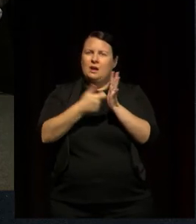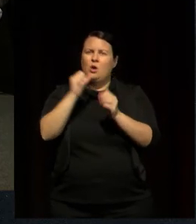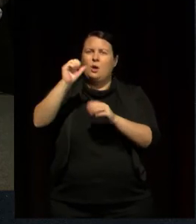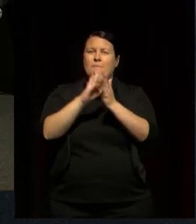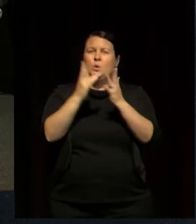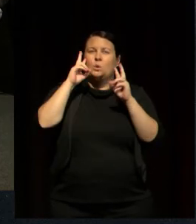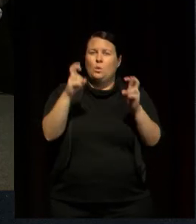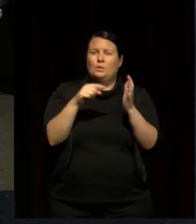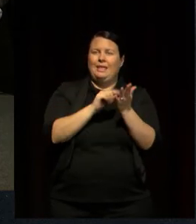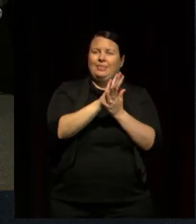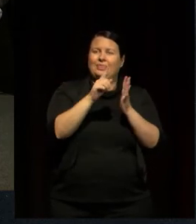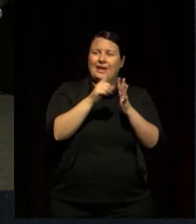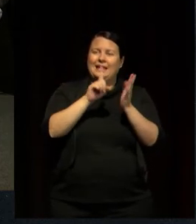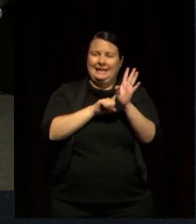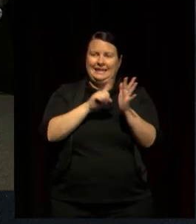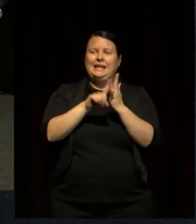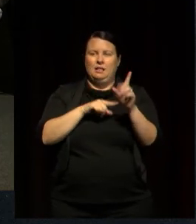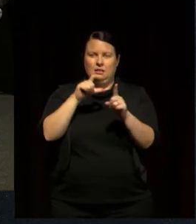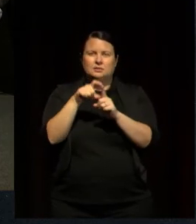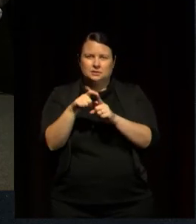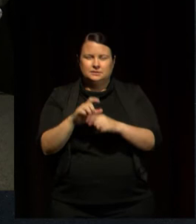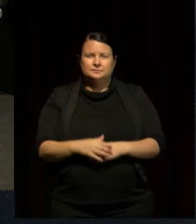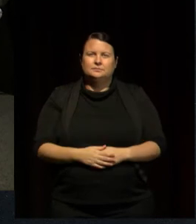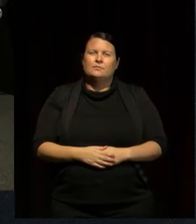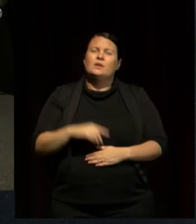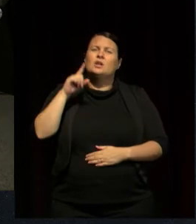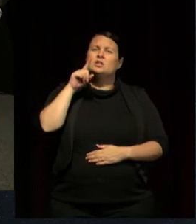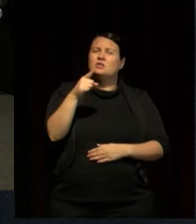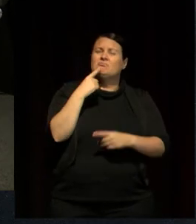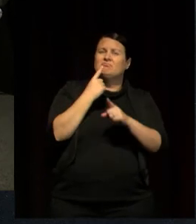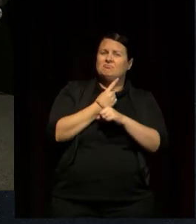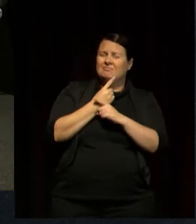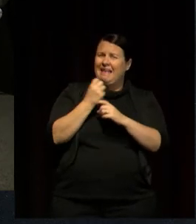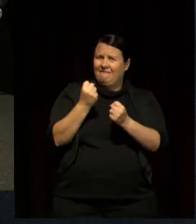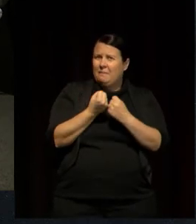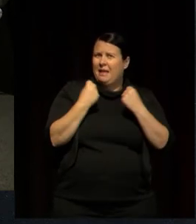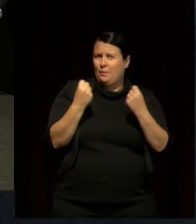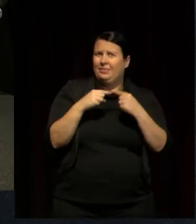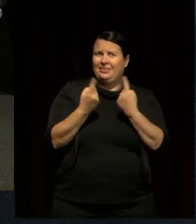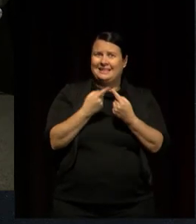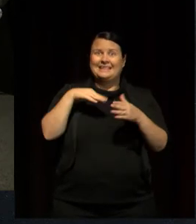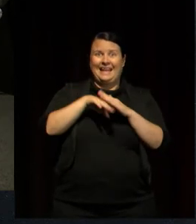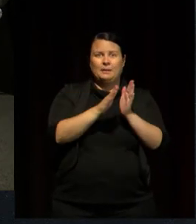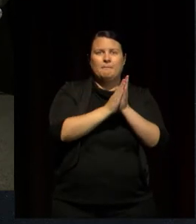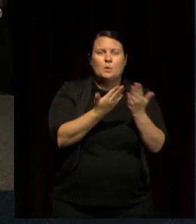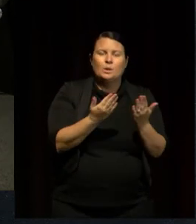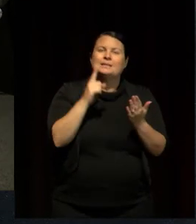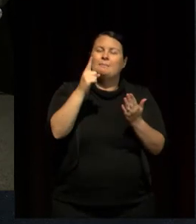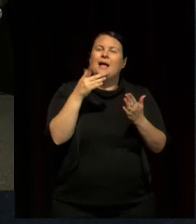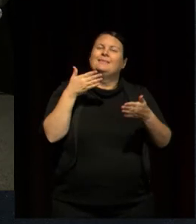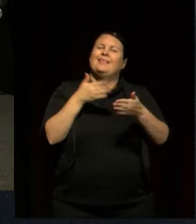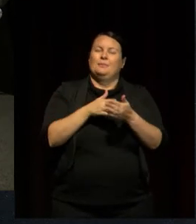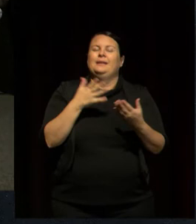identifies in there that there are some really powerful things about books, and then there are limitations. So she